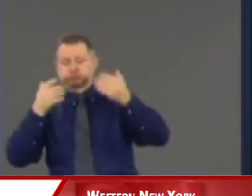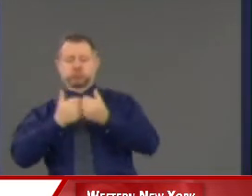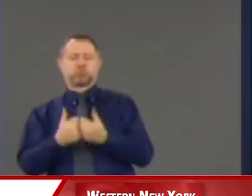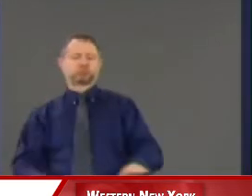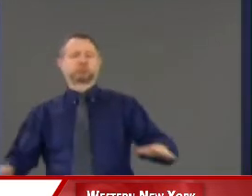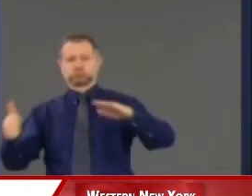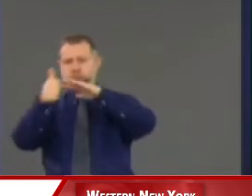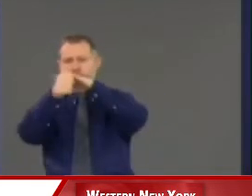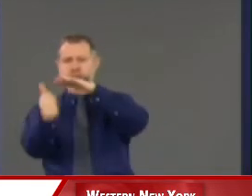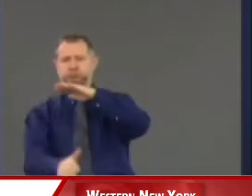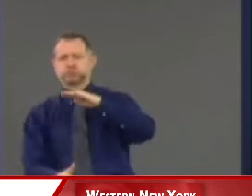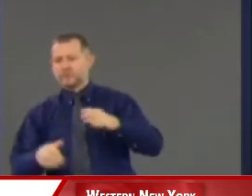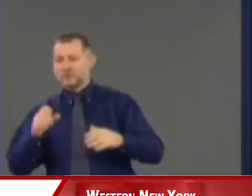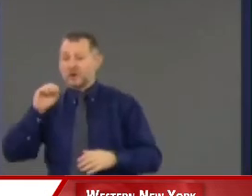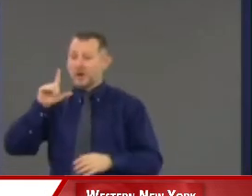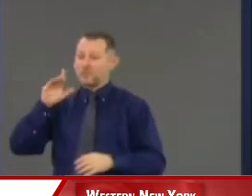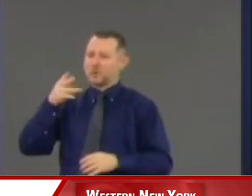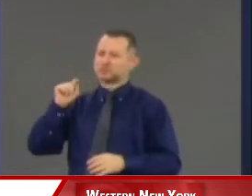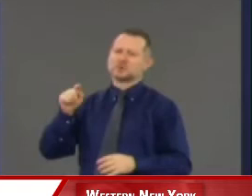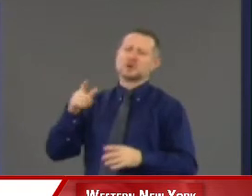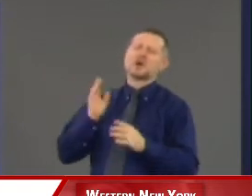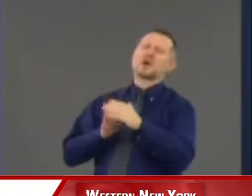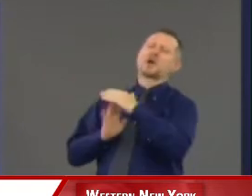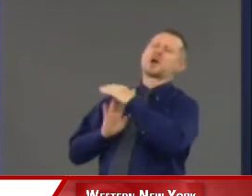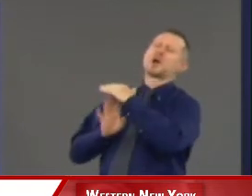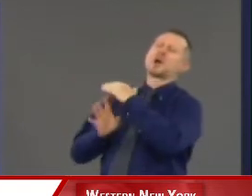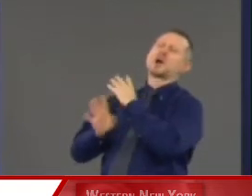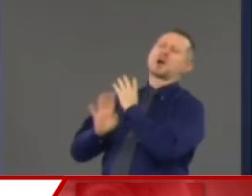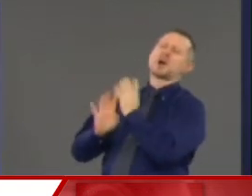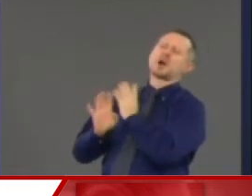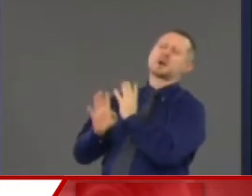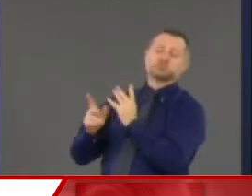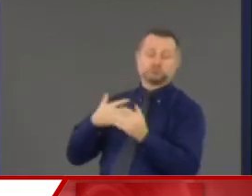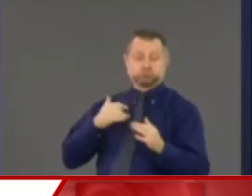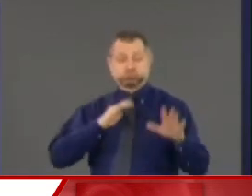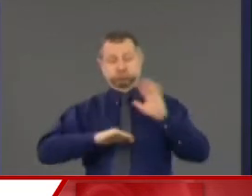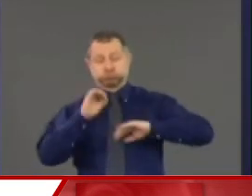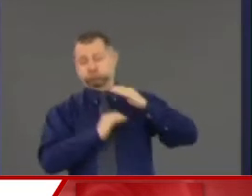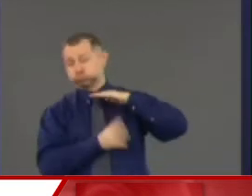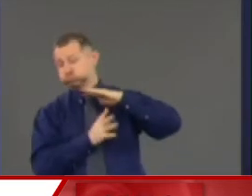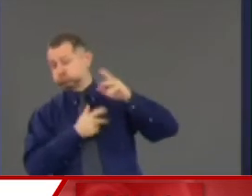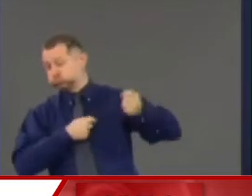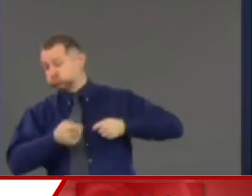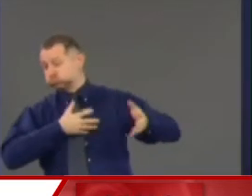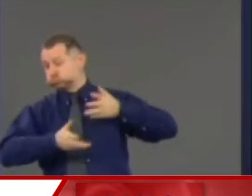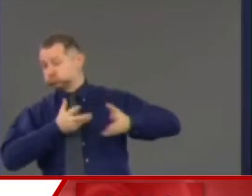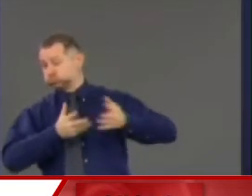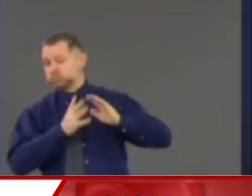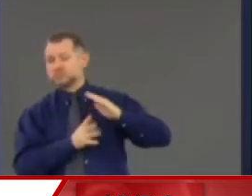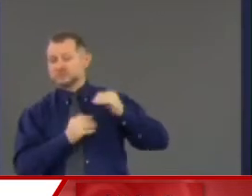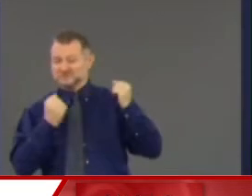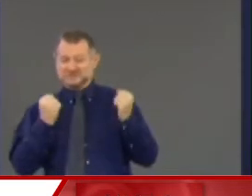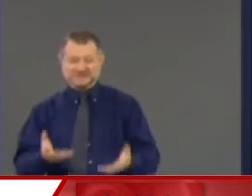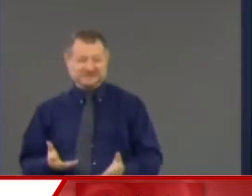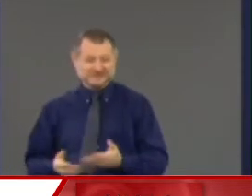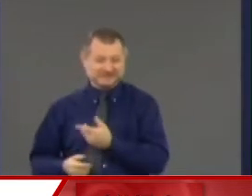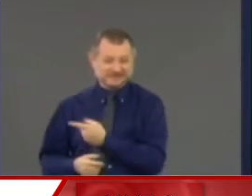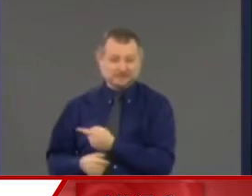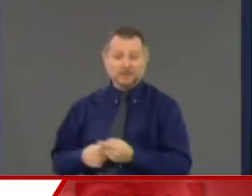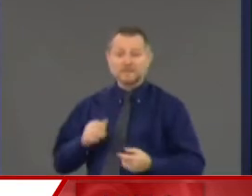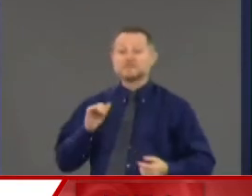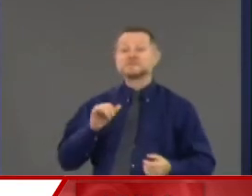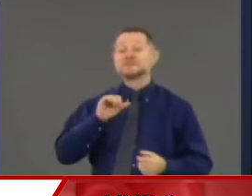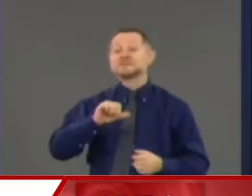Elmhurst gets overwhelmed as a hospital. All right, Elmhurst. First, there are 10 other public